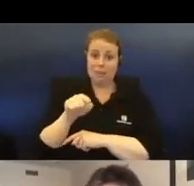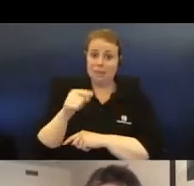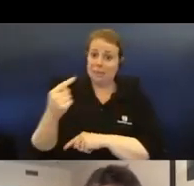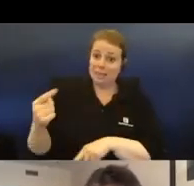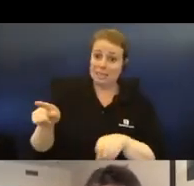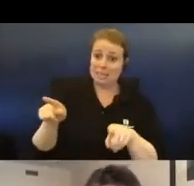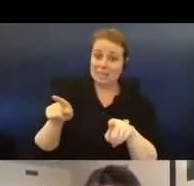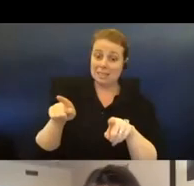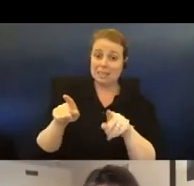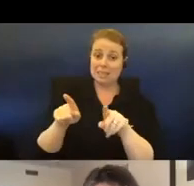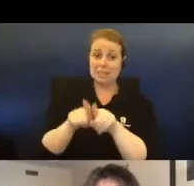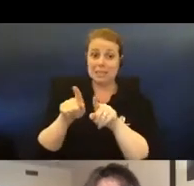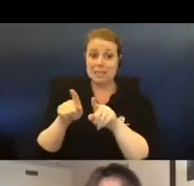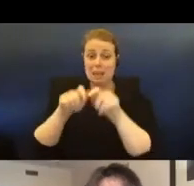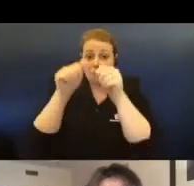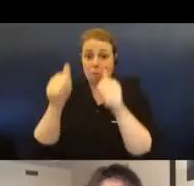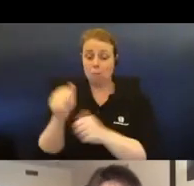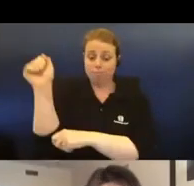Lenin was toppled then as well.